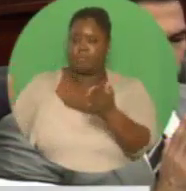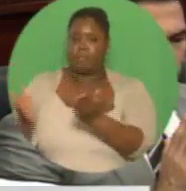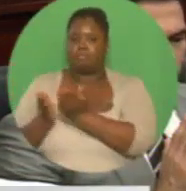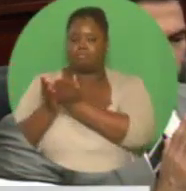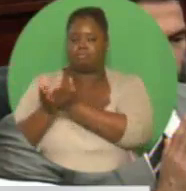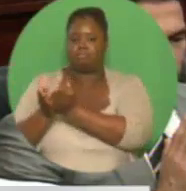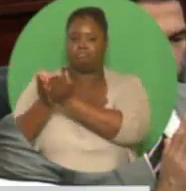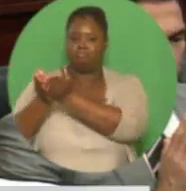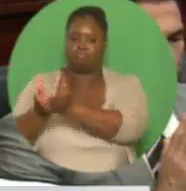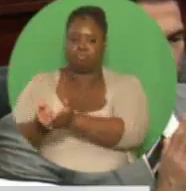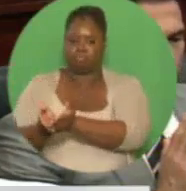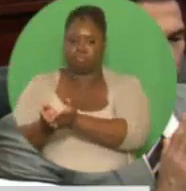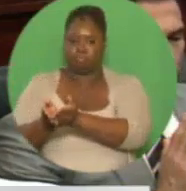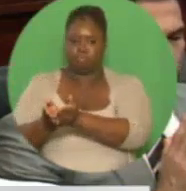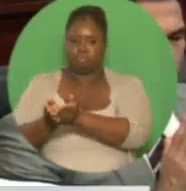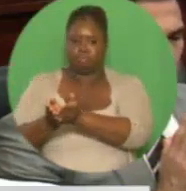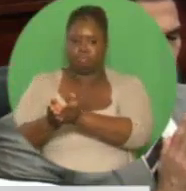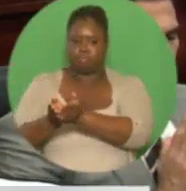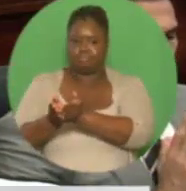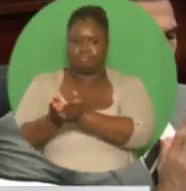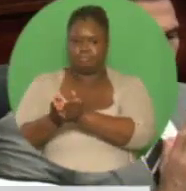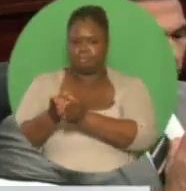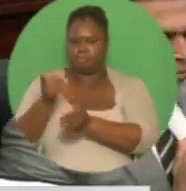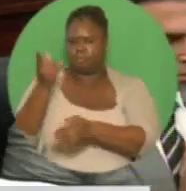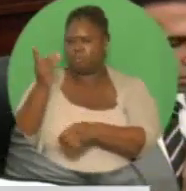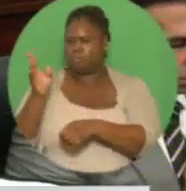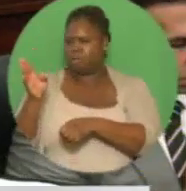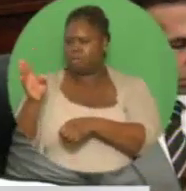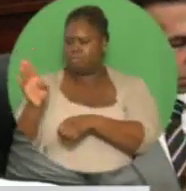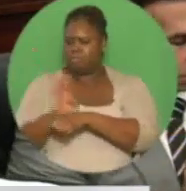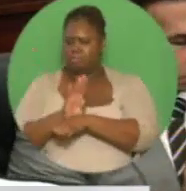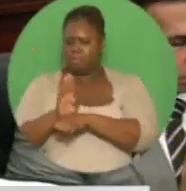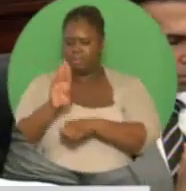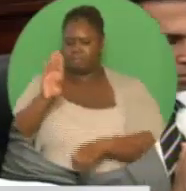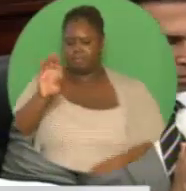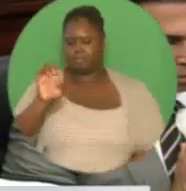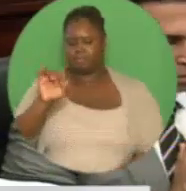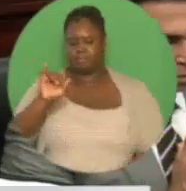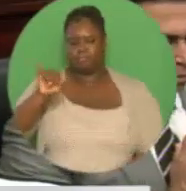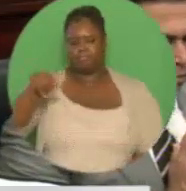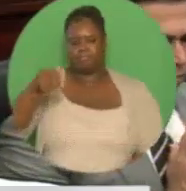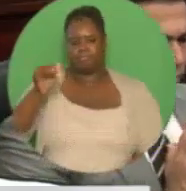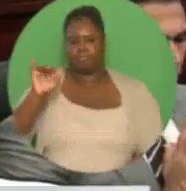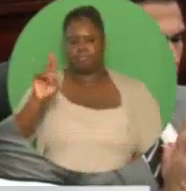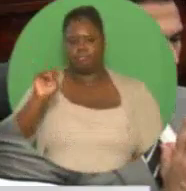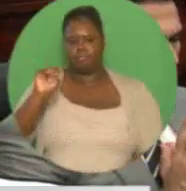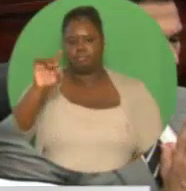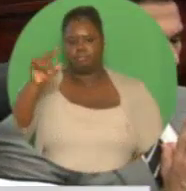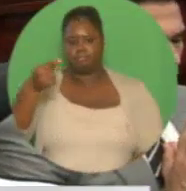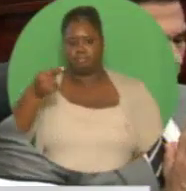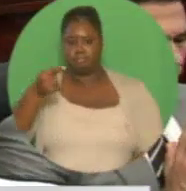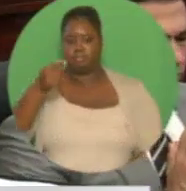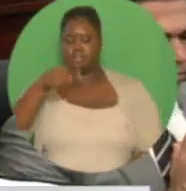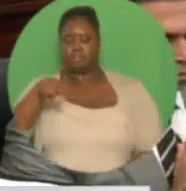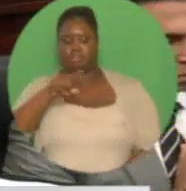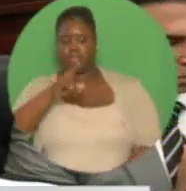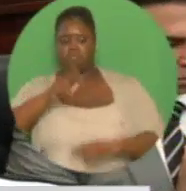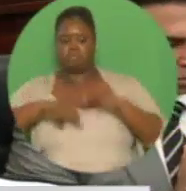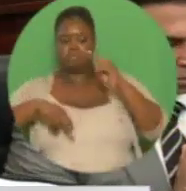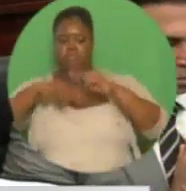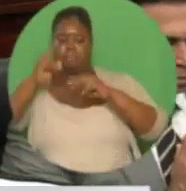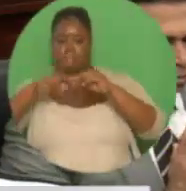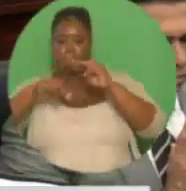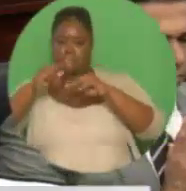Beijing Construction has already obtained interest in participation in the industrial estate from ten Chinese companies,